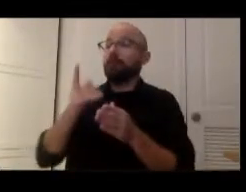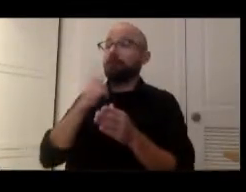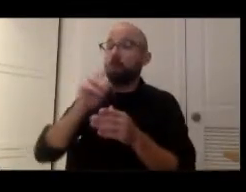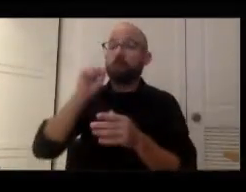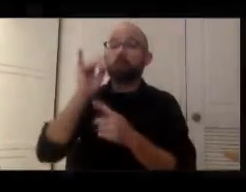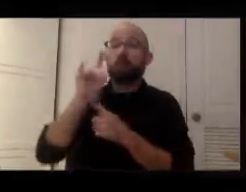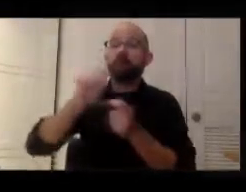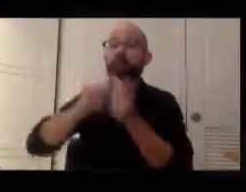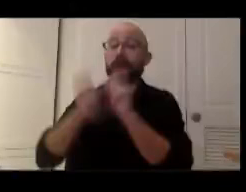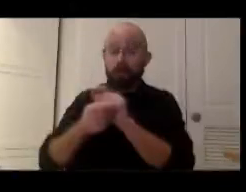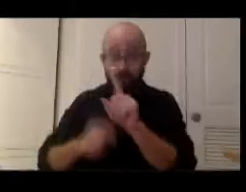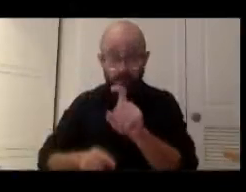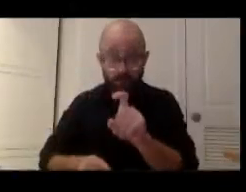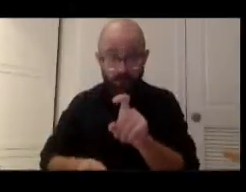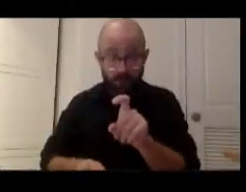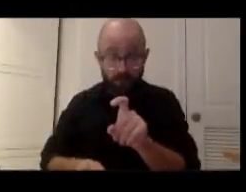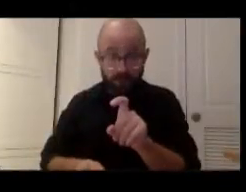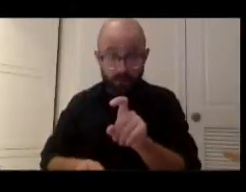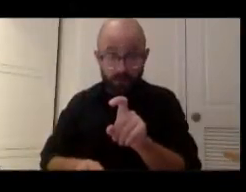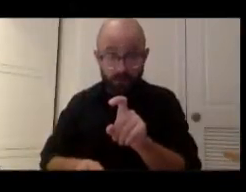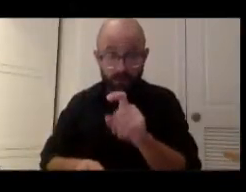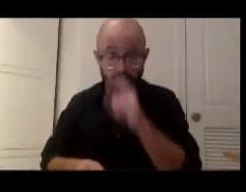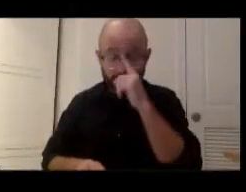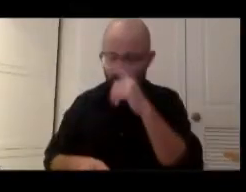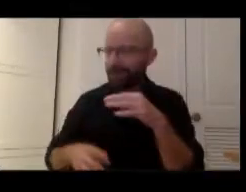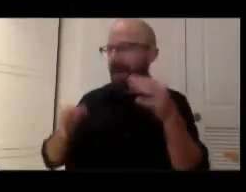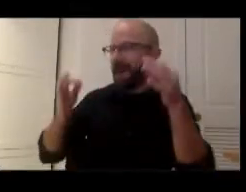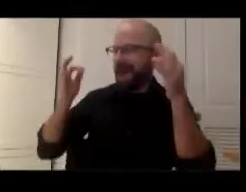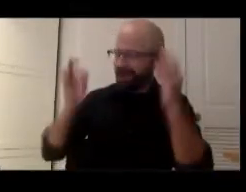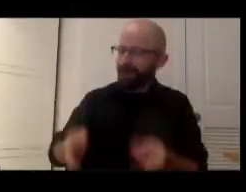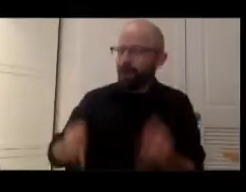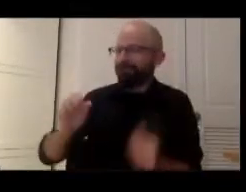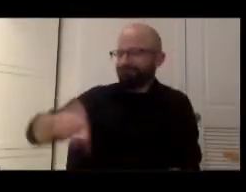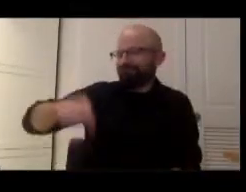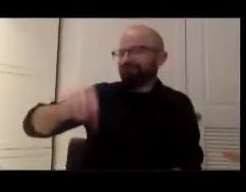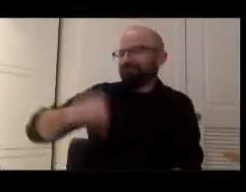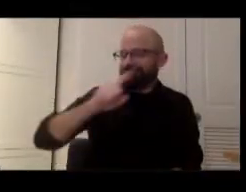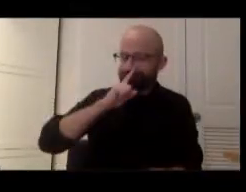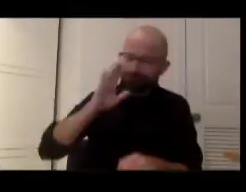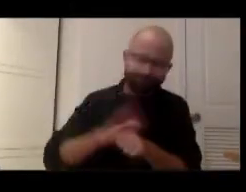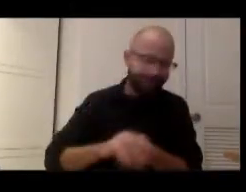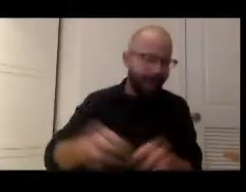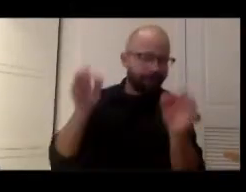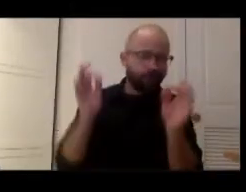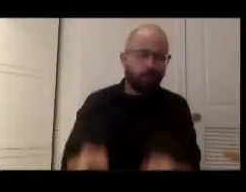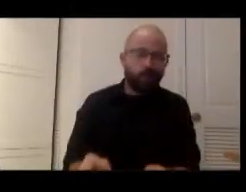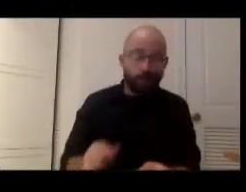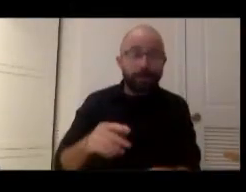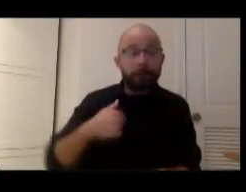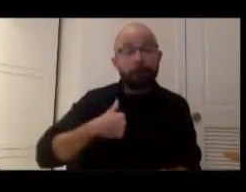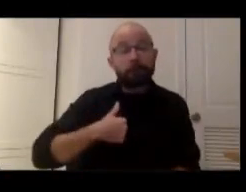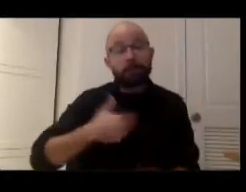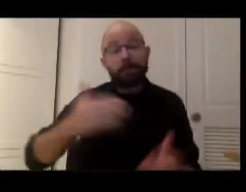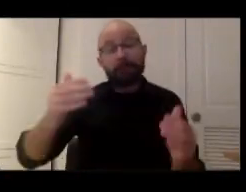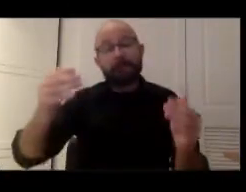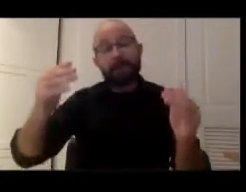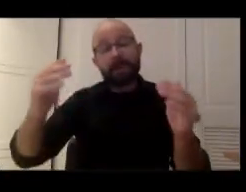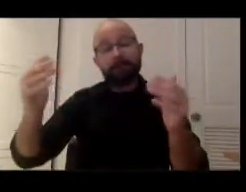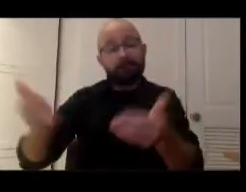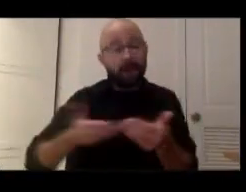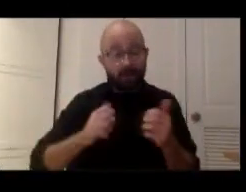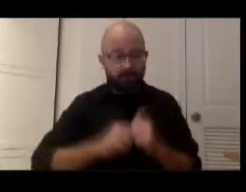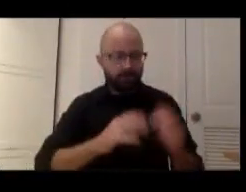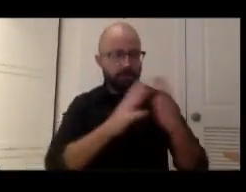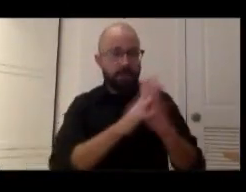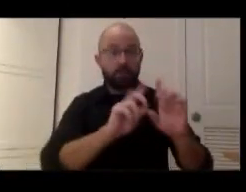Actually absolutely that was um when I was invited to create a department that would